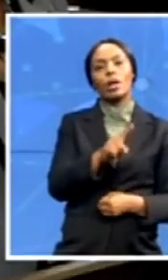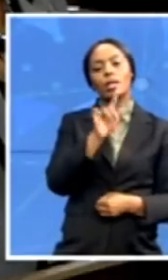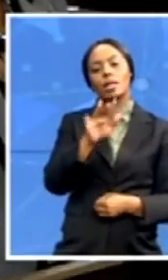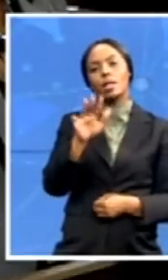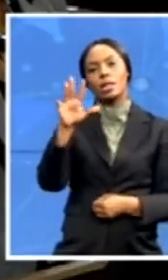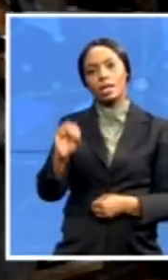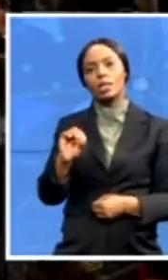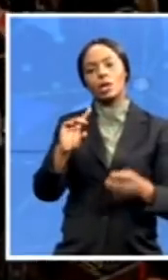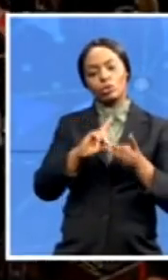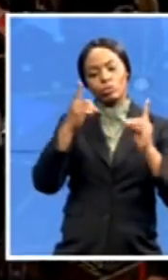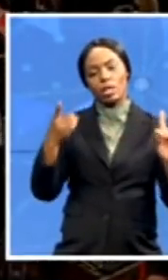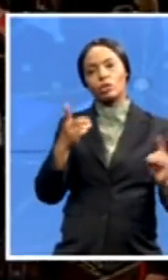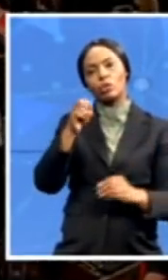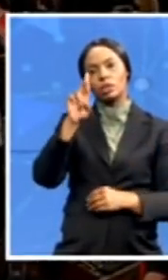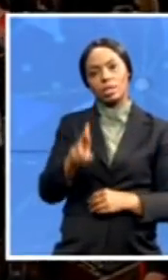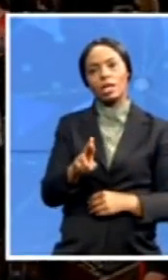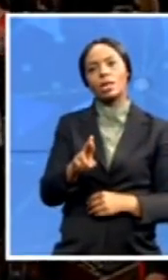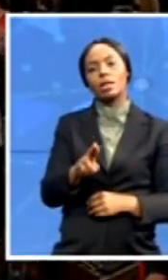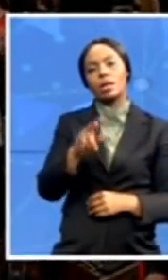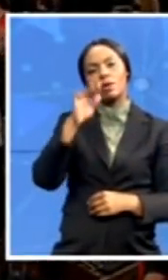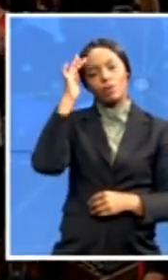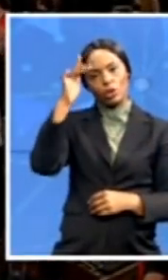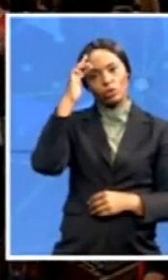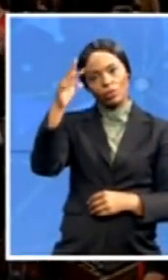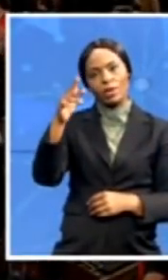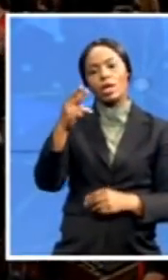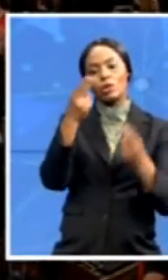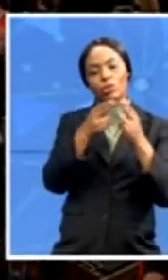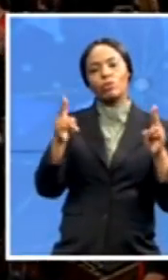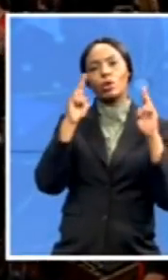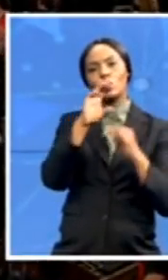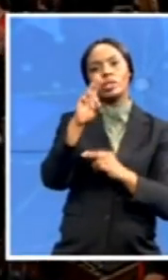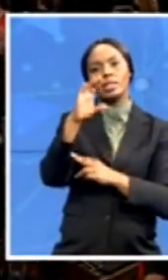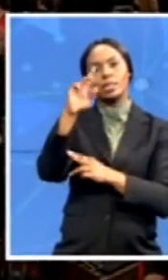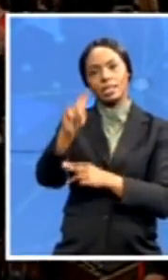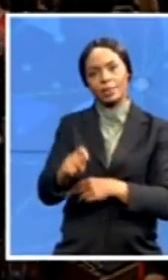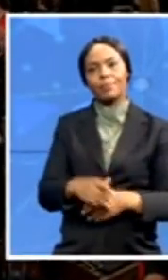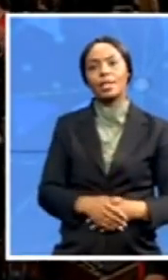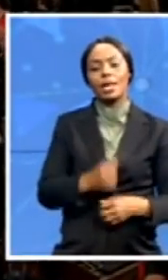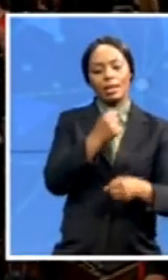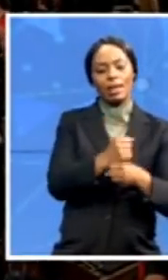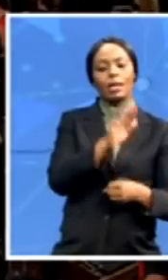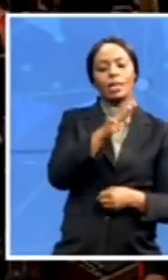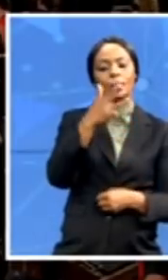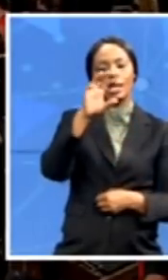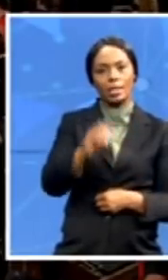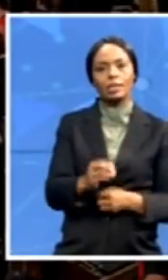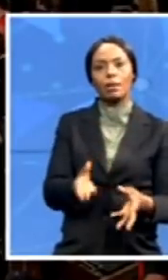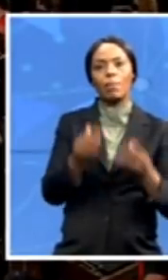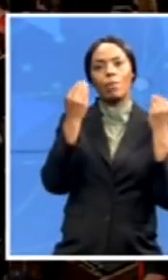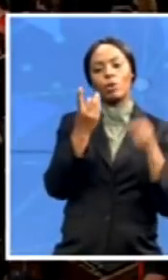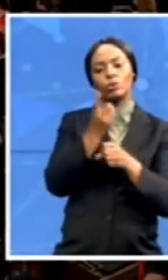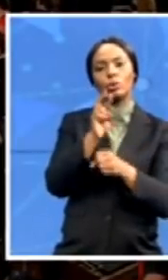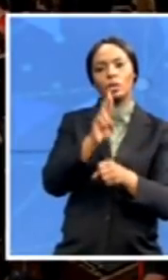University of Stellenbosch. Nineteen ninety, Honorary Doctorate in Law, LLD, University of